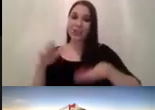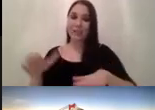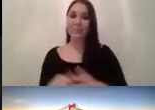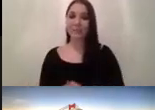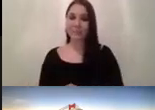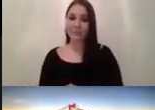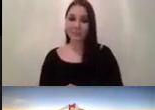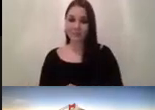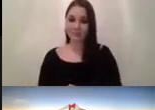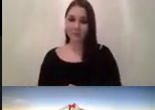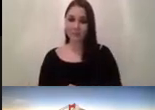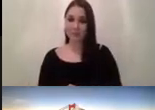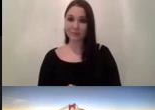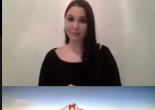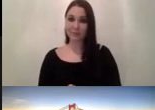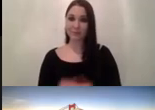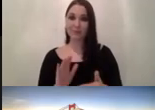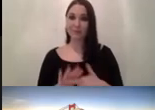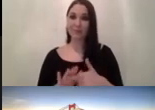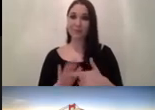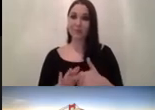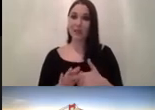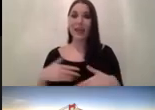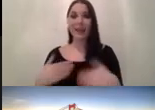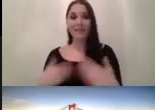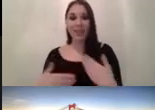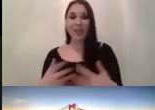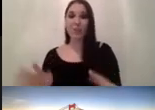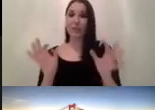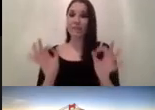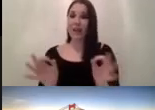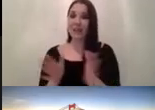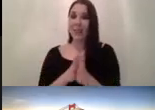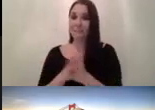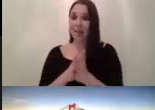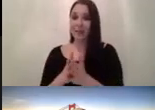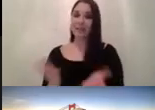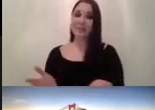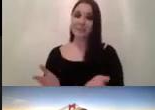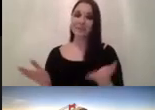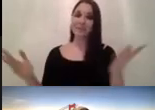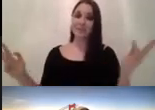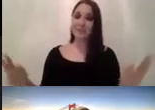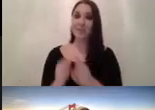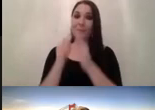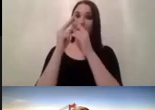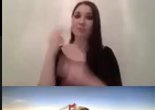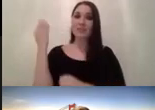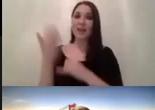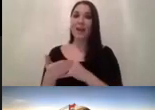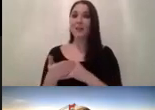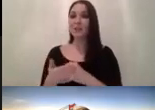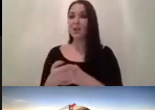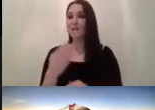and then he eventually perfected the method and at the world show in paris around the end of the the